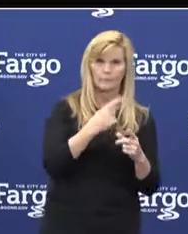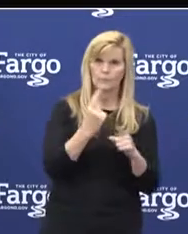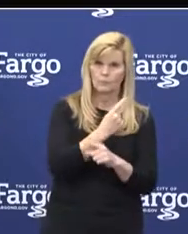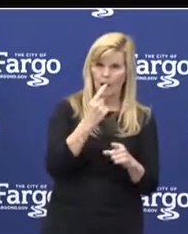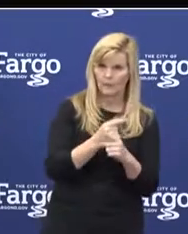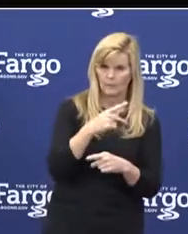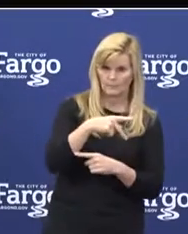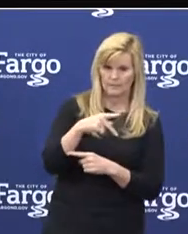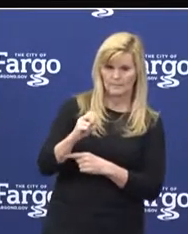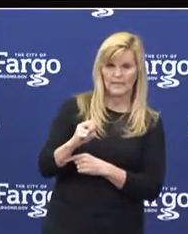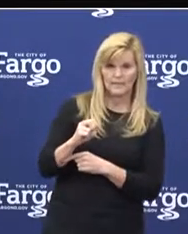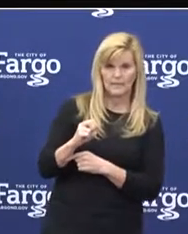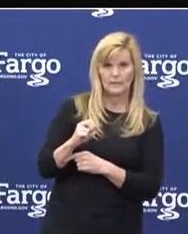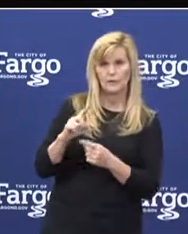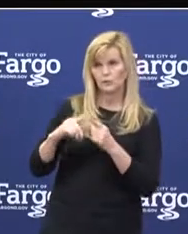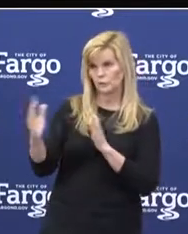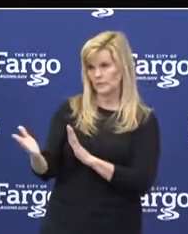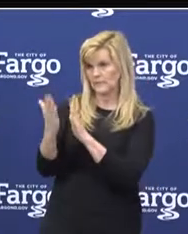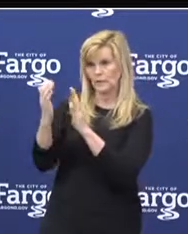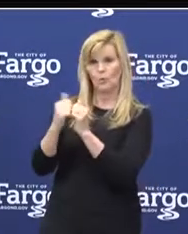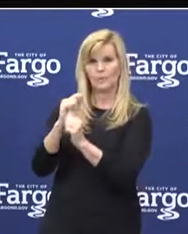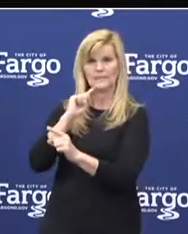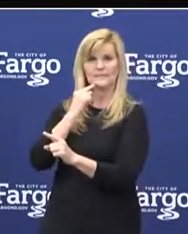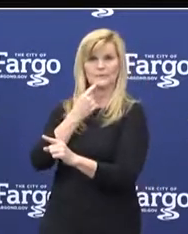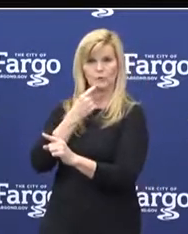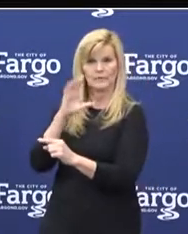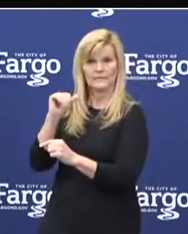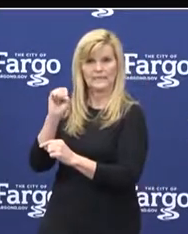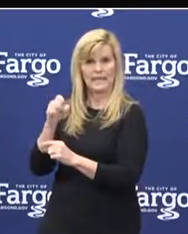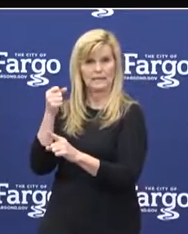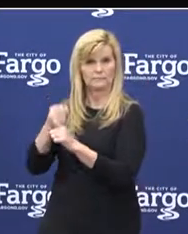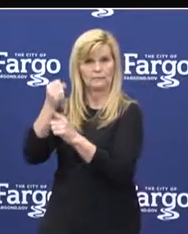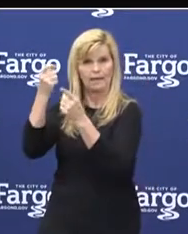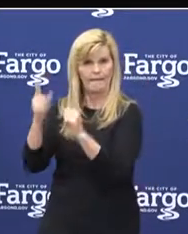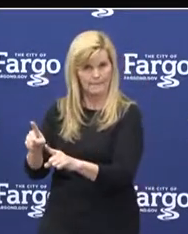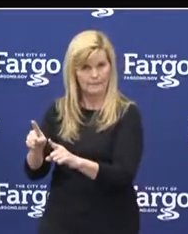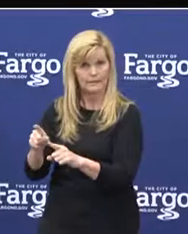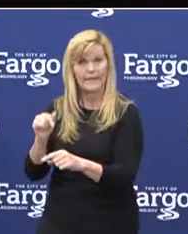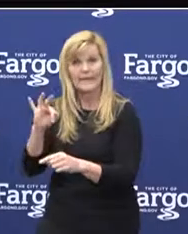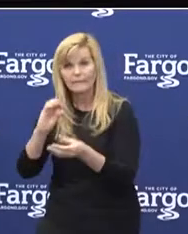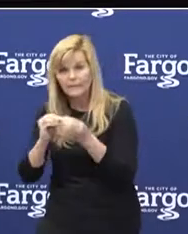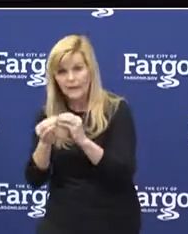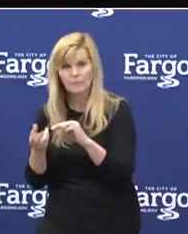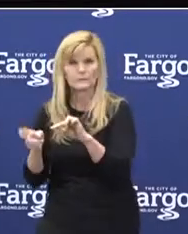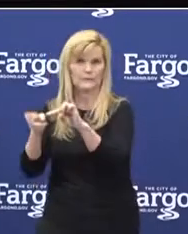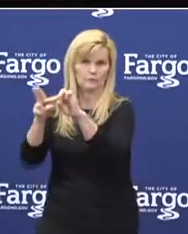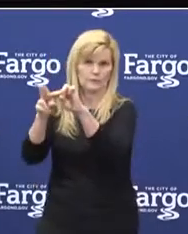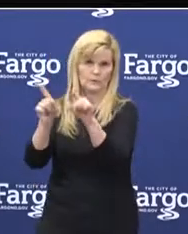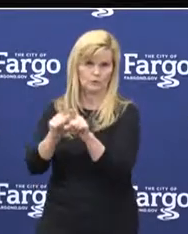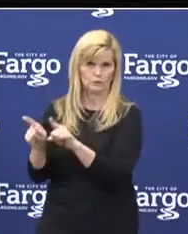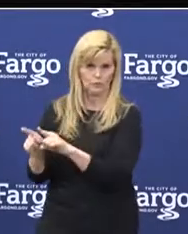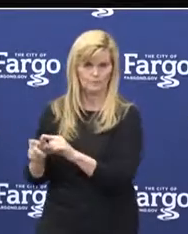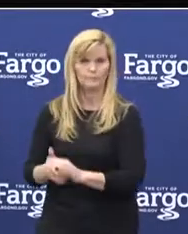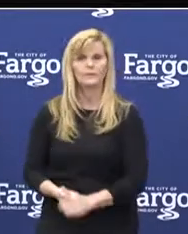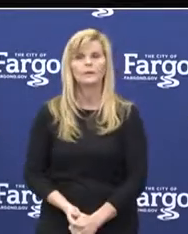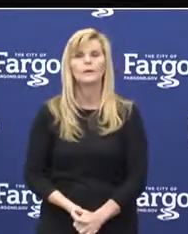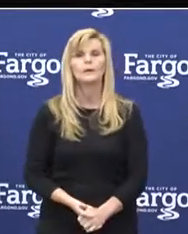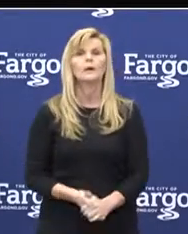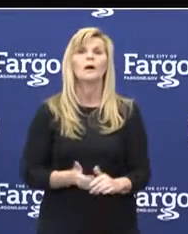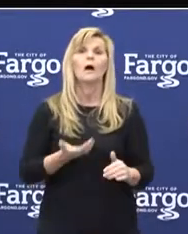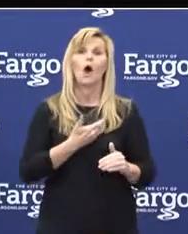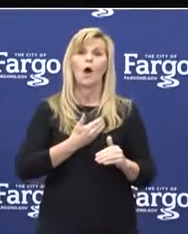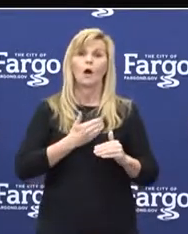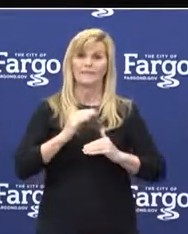to deal with any acute infectious cases that might be increasing. We've made changes to our